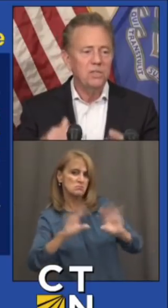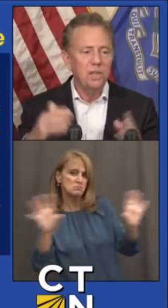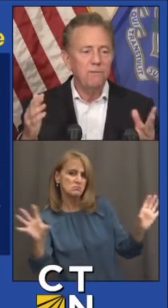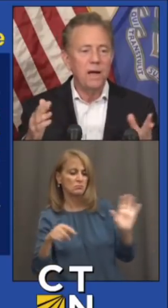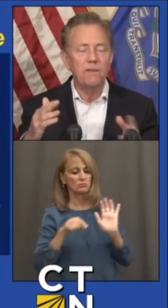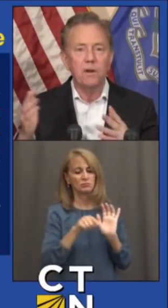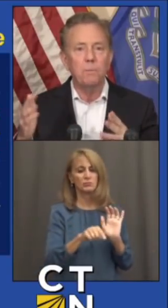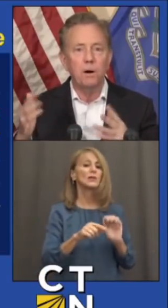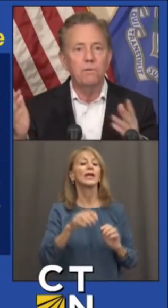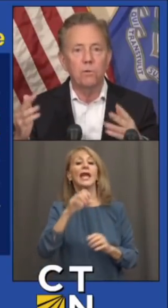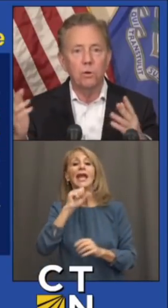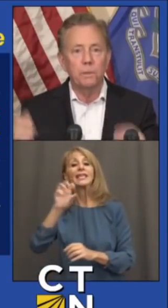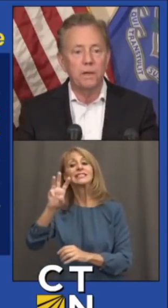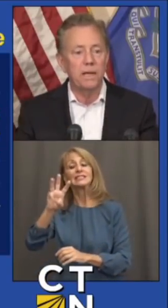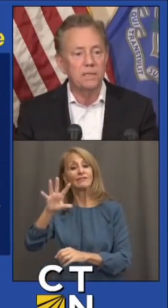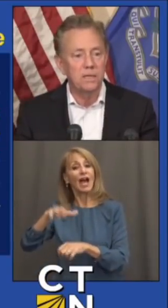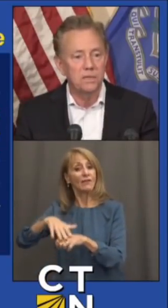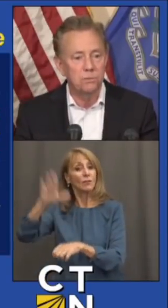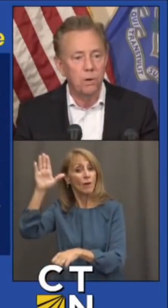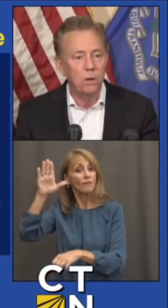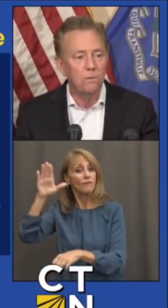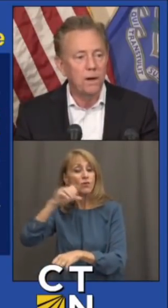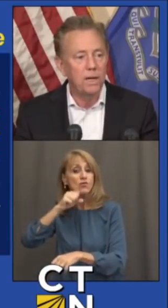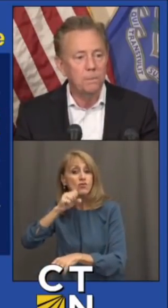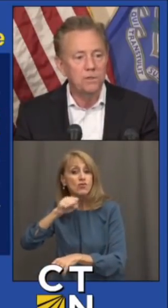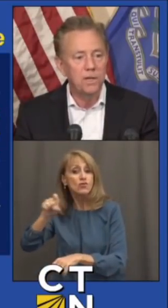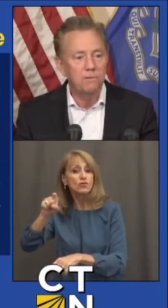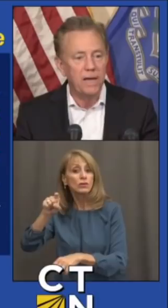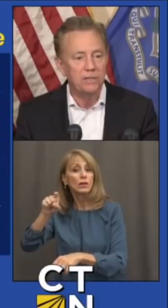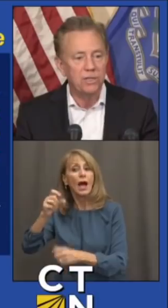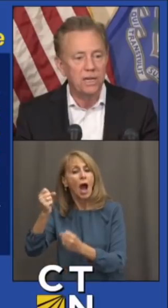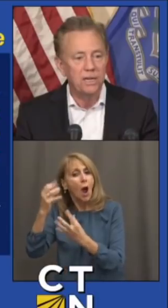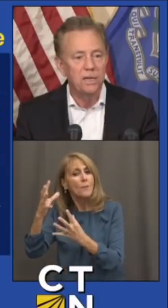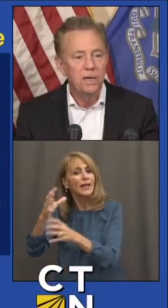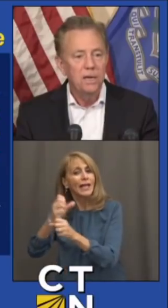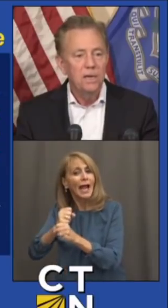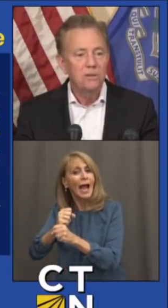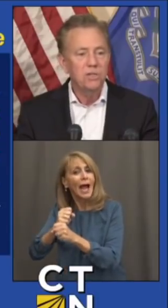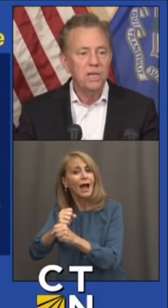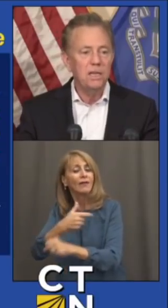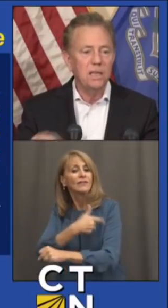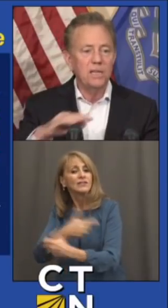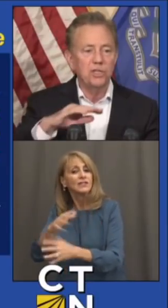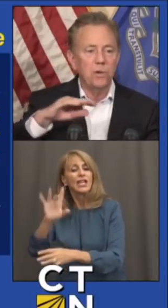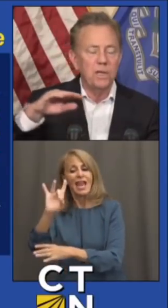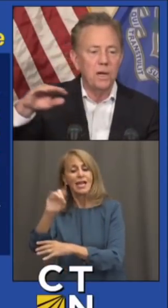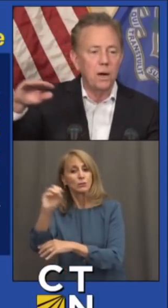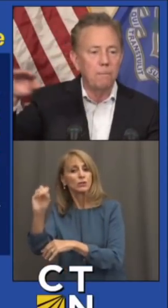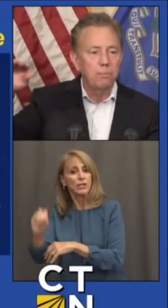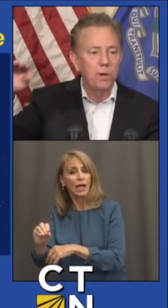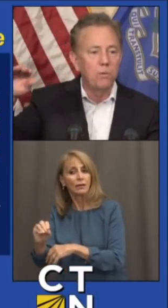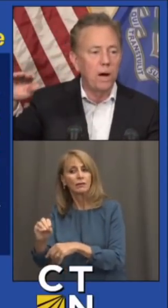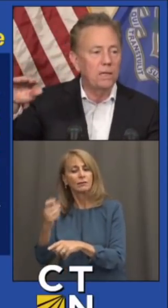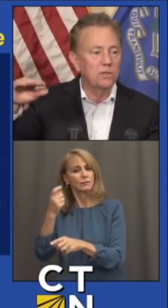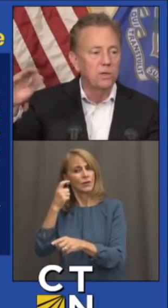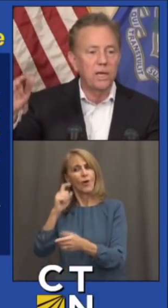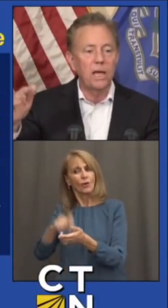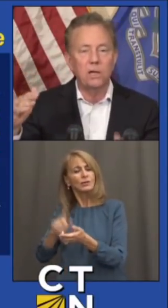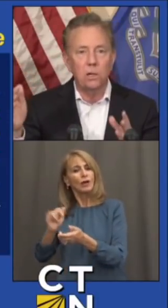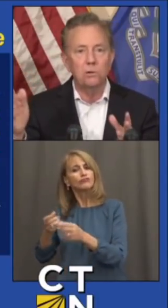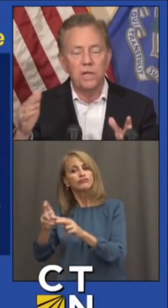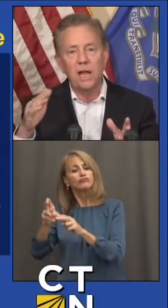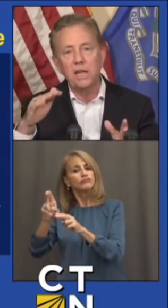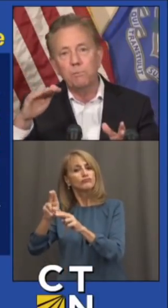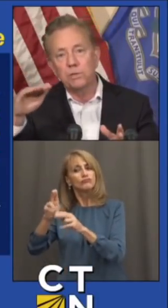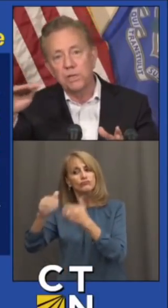65 and above group, you know, that's well over 80 percent vaccinated, you see that trended up pretty well until